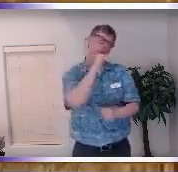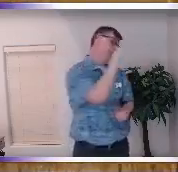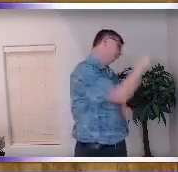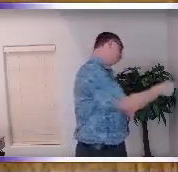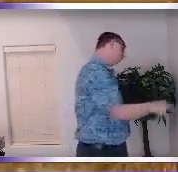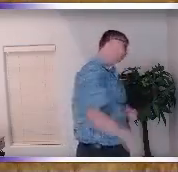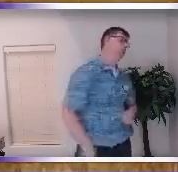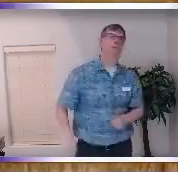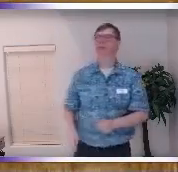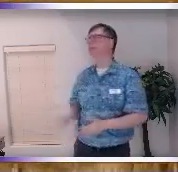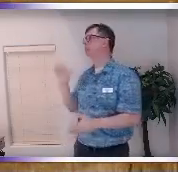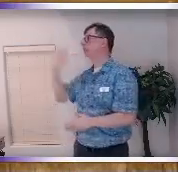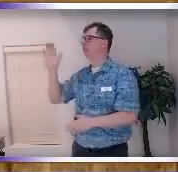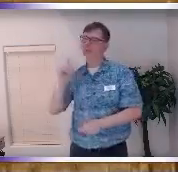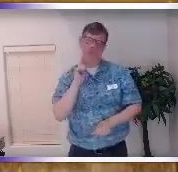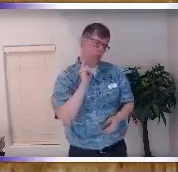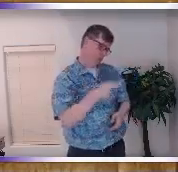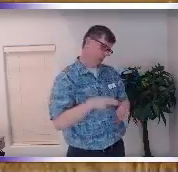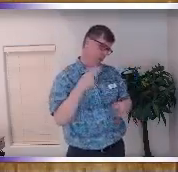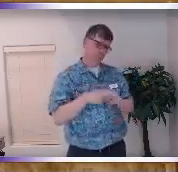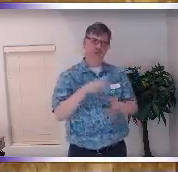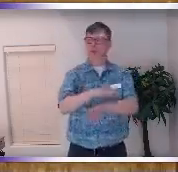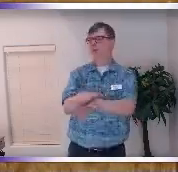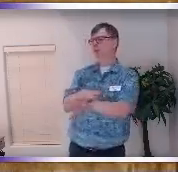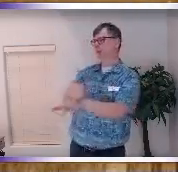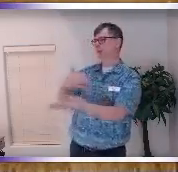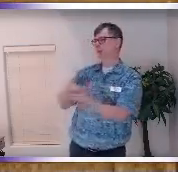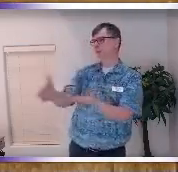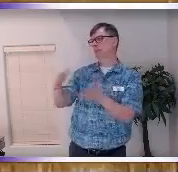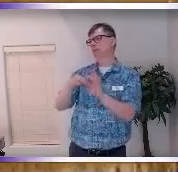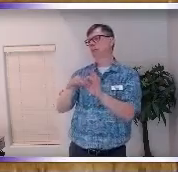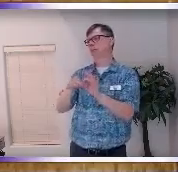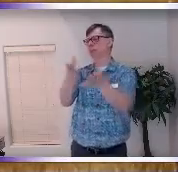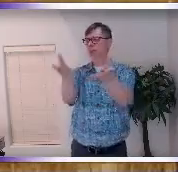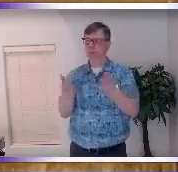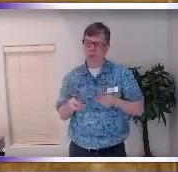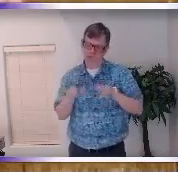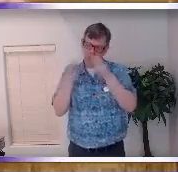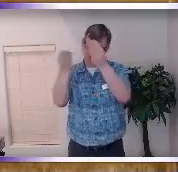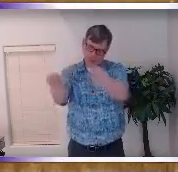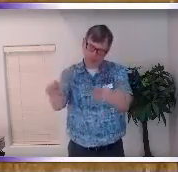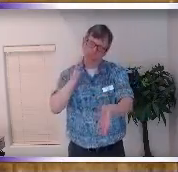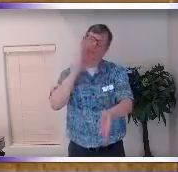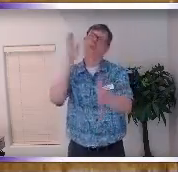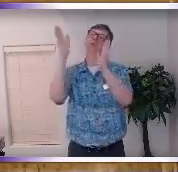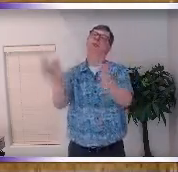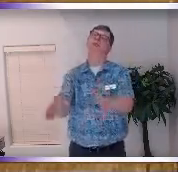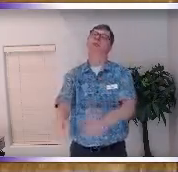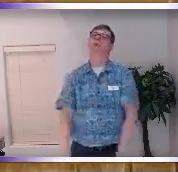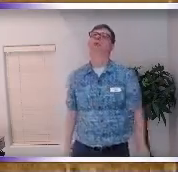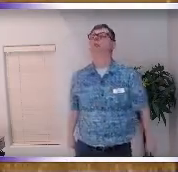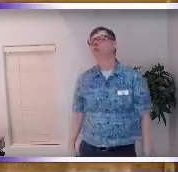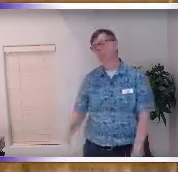moment that moment between friends where you're trying to heal something where you're trying to give each other permission to be who you are it was